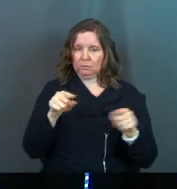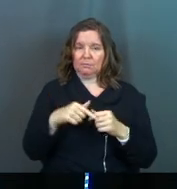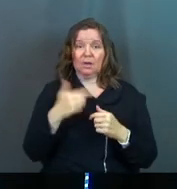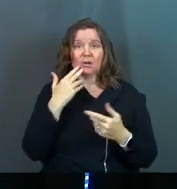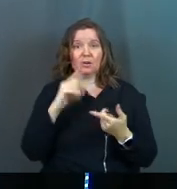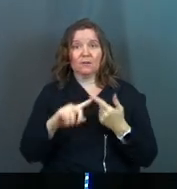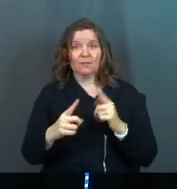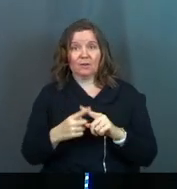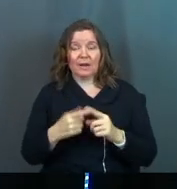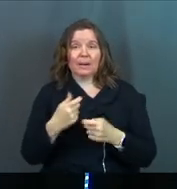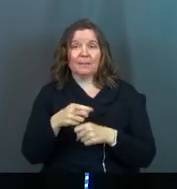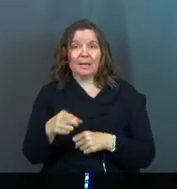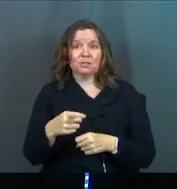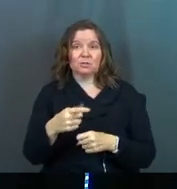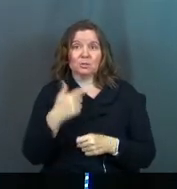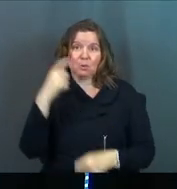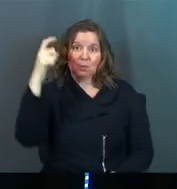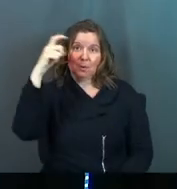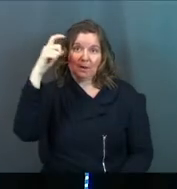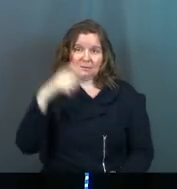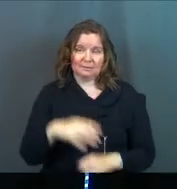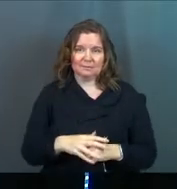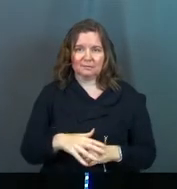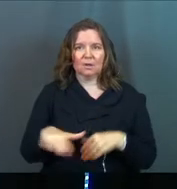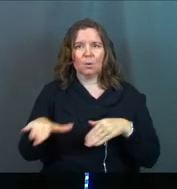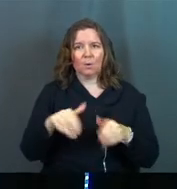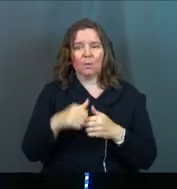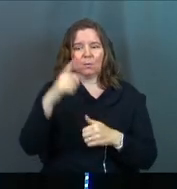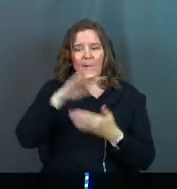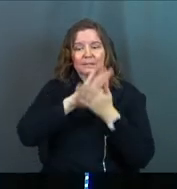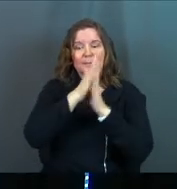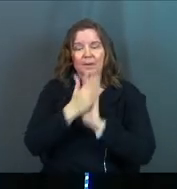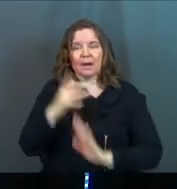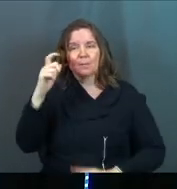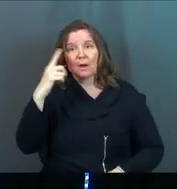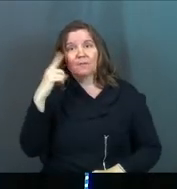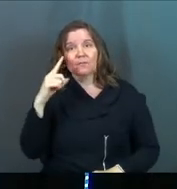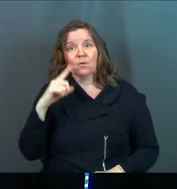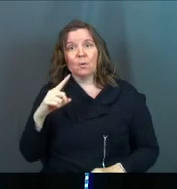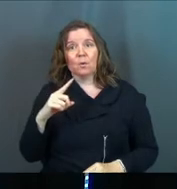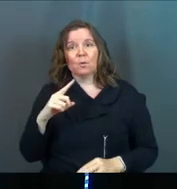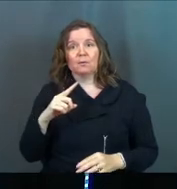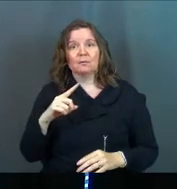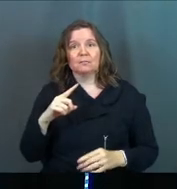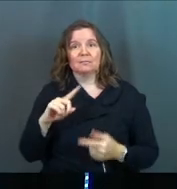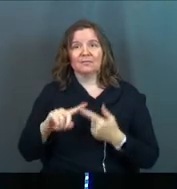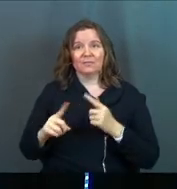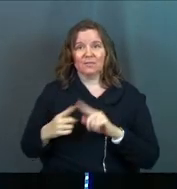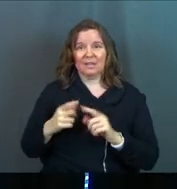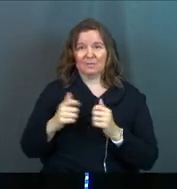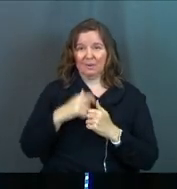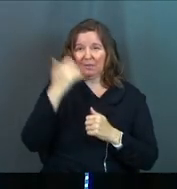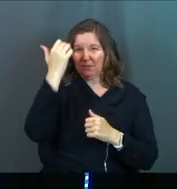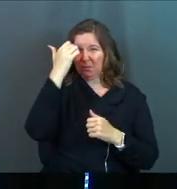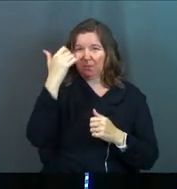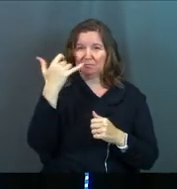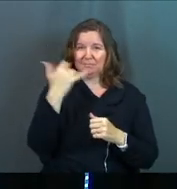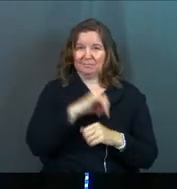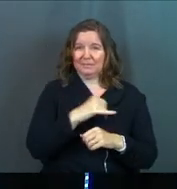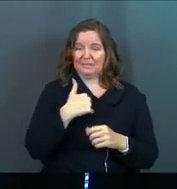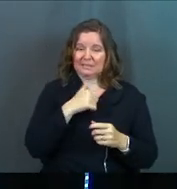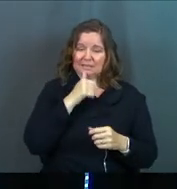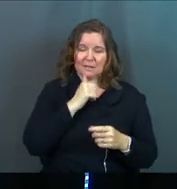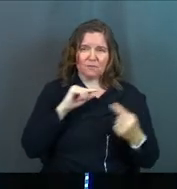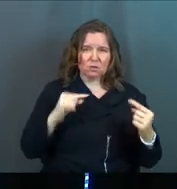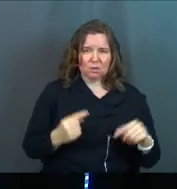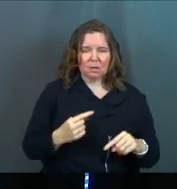A good friend, number one, makes you wise. Walk with the wise and become wise for a companion of fools suffers harm. Wise is such a